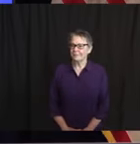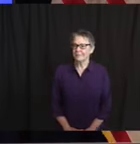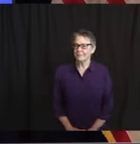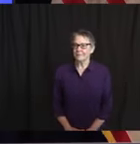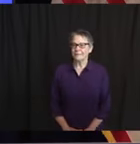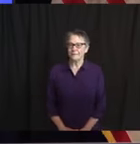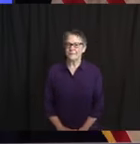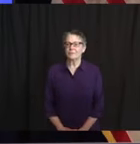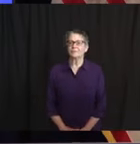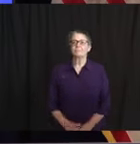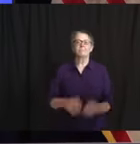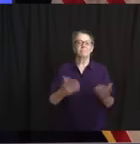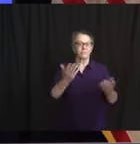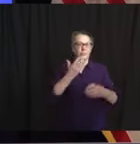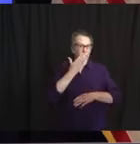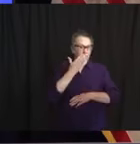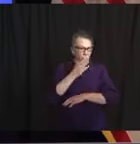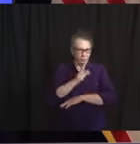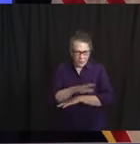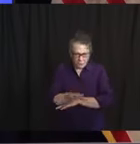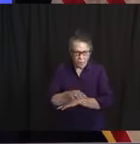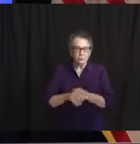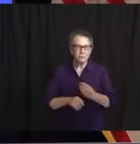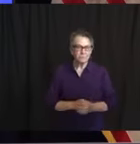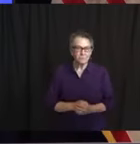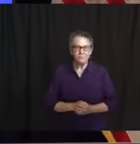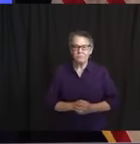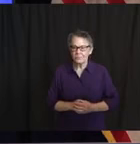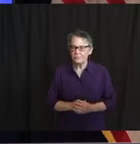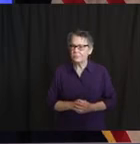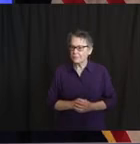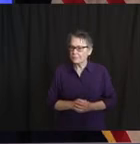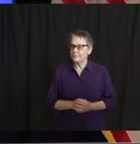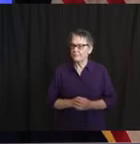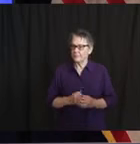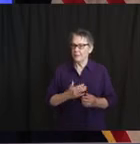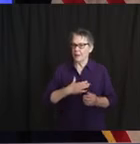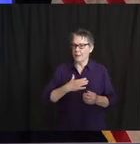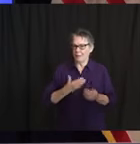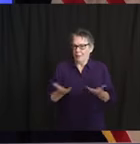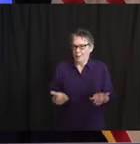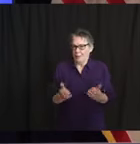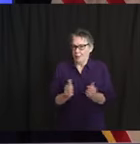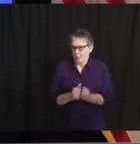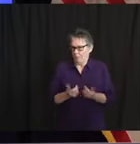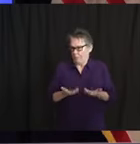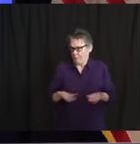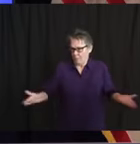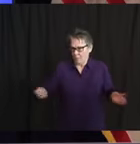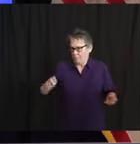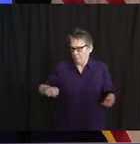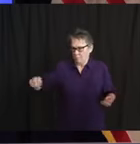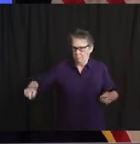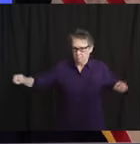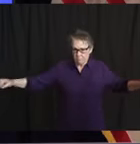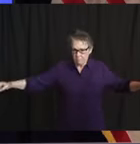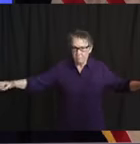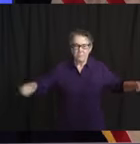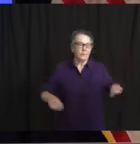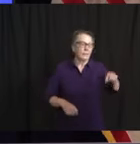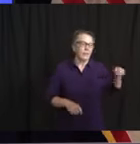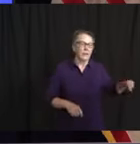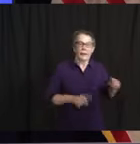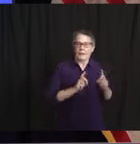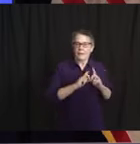Good afternoon, everyone. I am honored to be joined by the woman of my right who needs no introduction, the Commissioner of the Department of Health, Judy Persichelli. To her